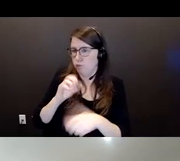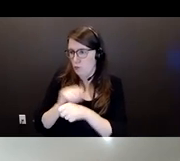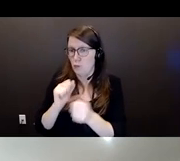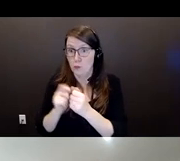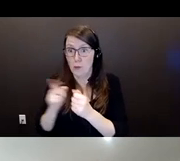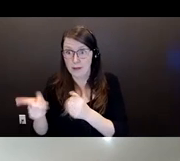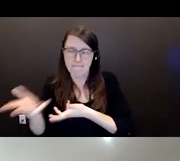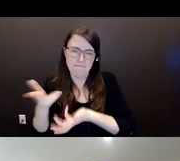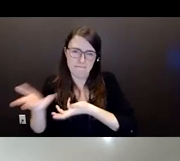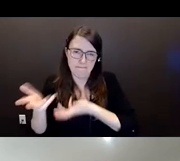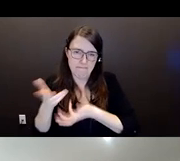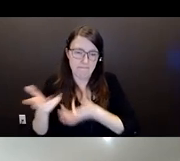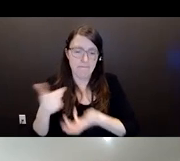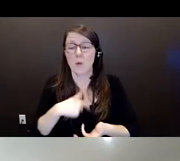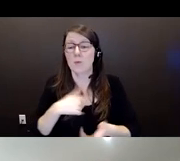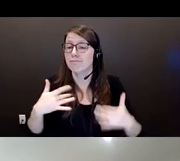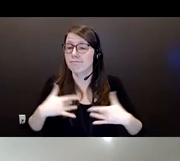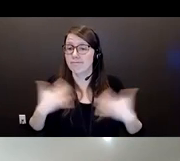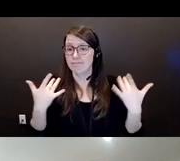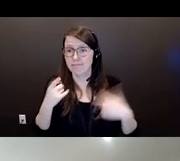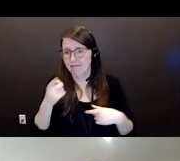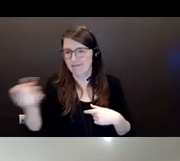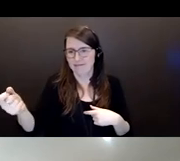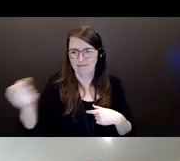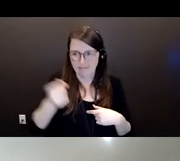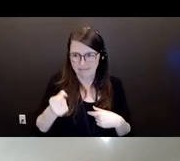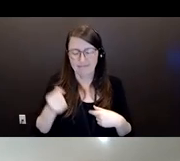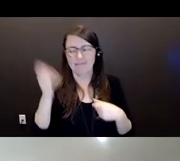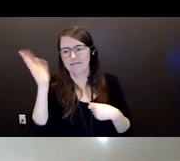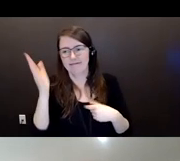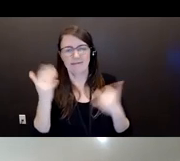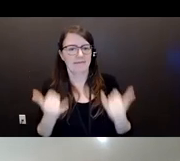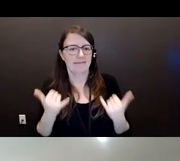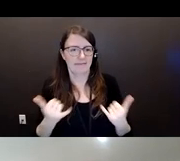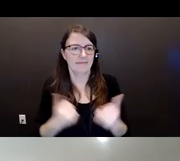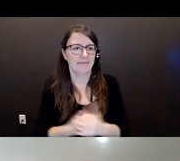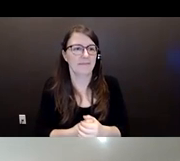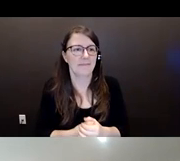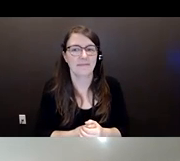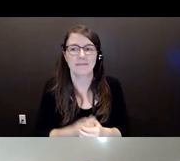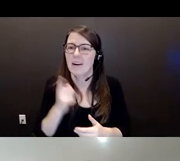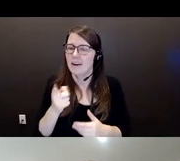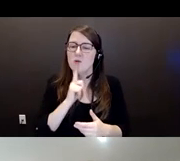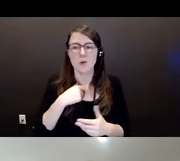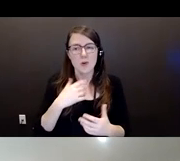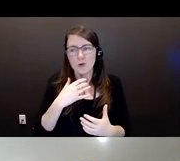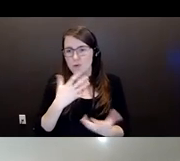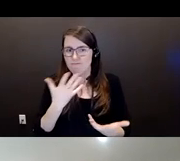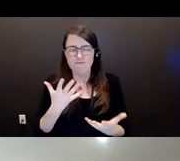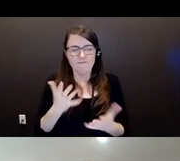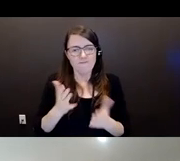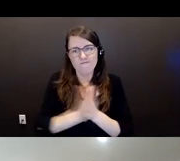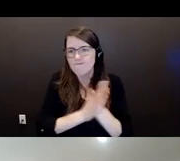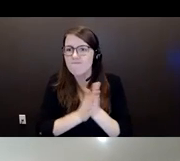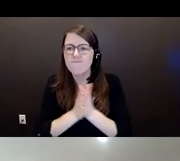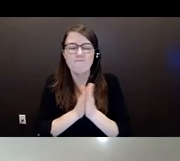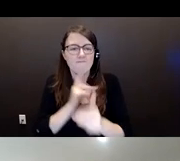this story as well as many other ones I know that he's been involved in. He has a great deal of passion for seniors, very committed